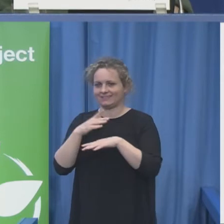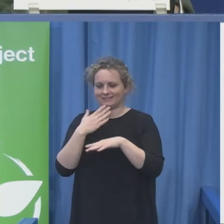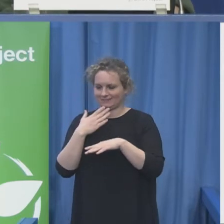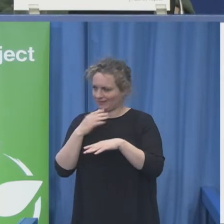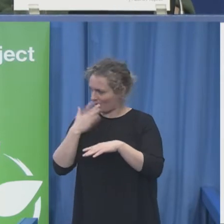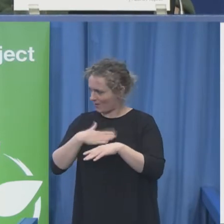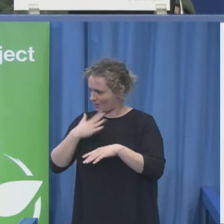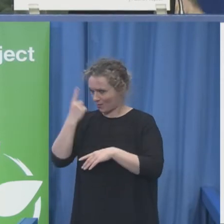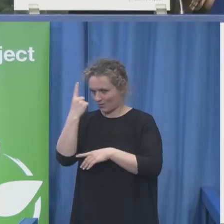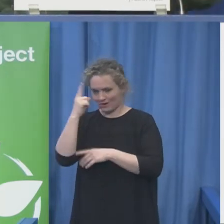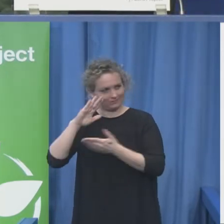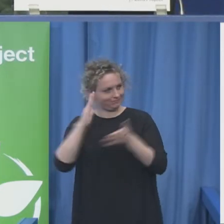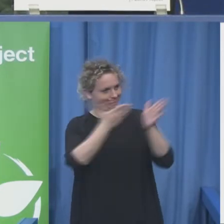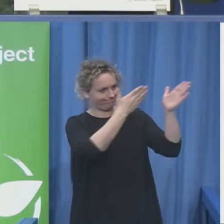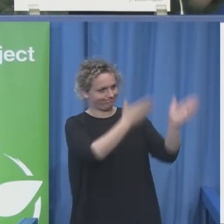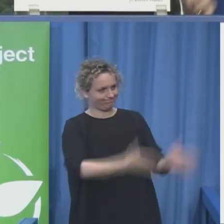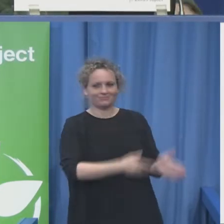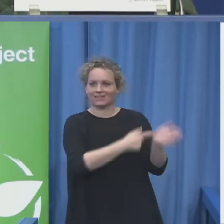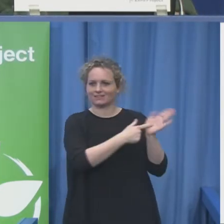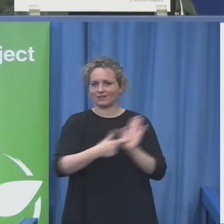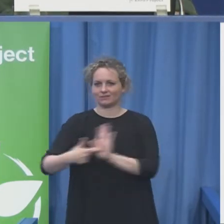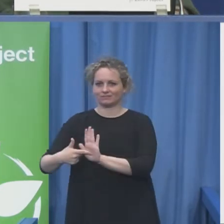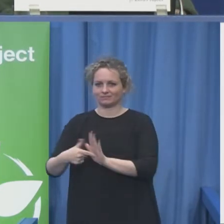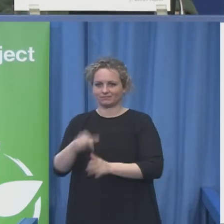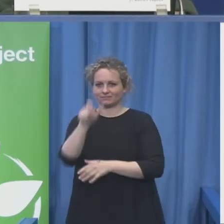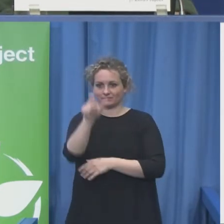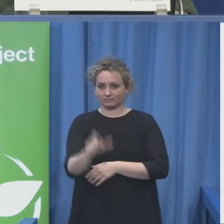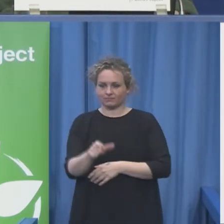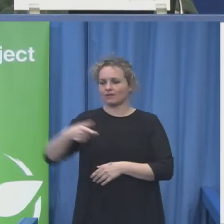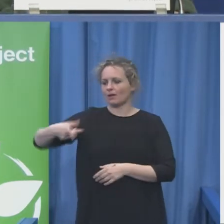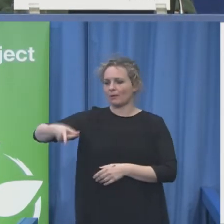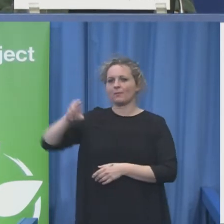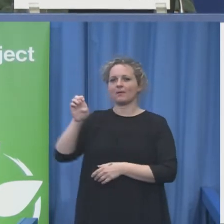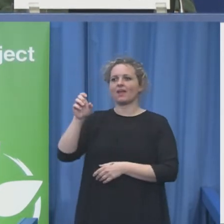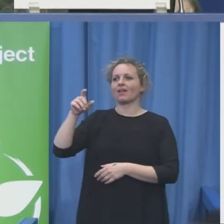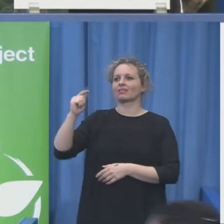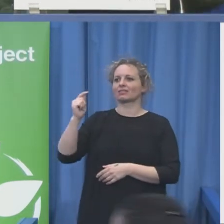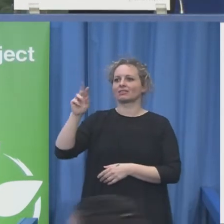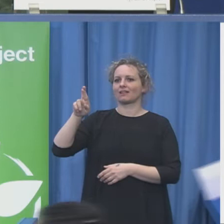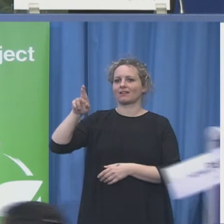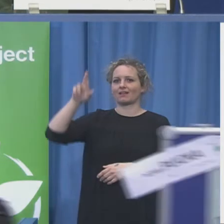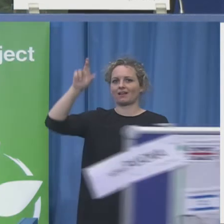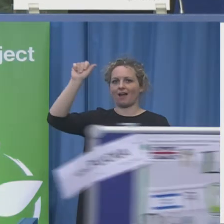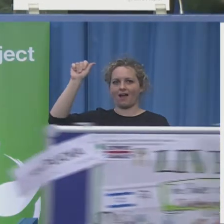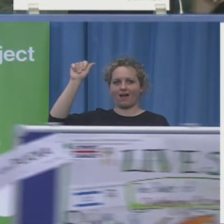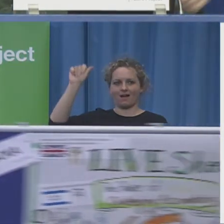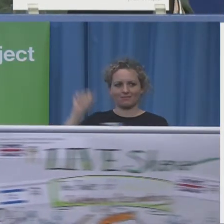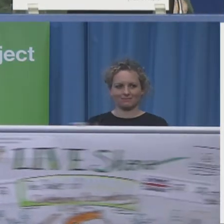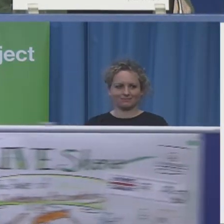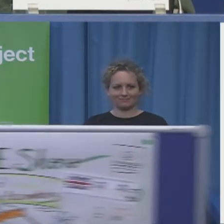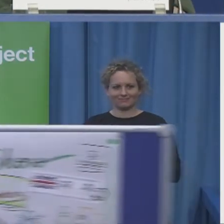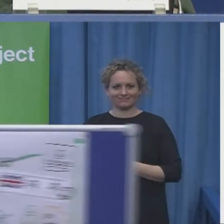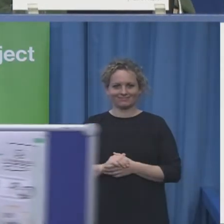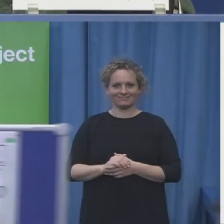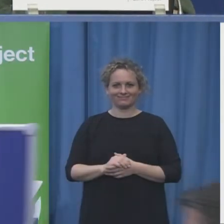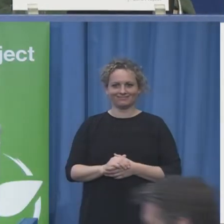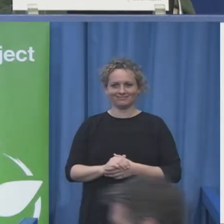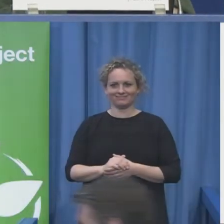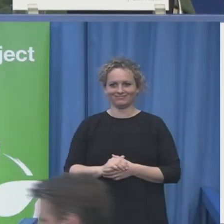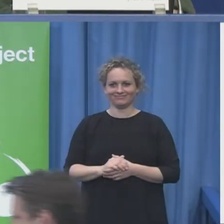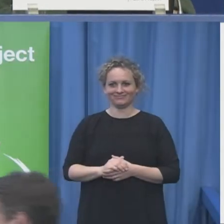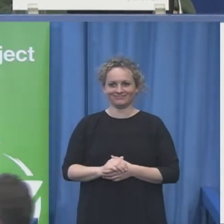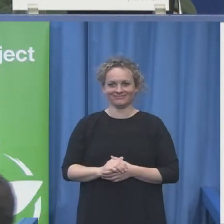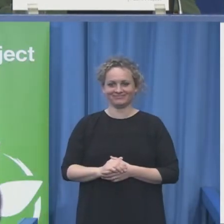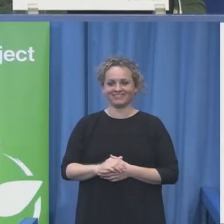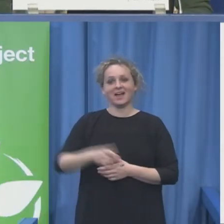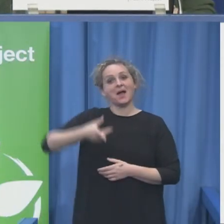going to take us through how she's tried to capture everything that we've covered on a large piece of paper. Exactly. I look forward to seeing